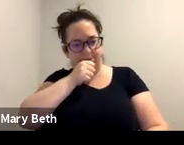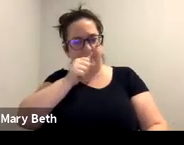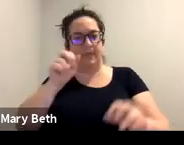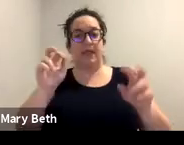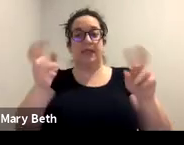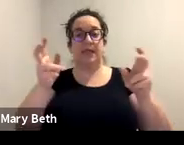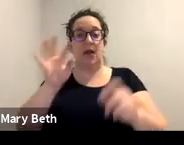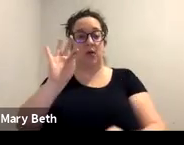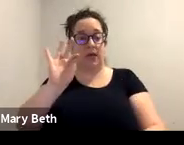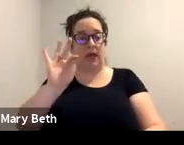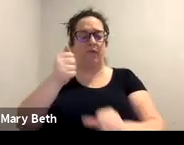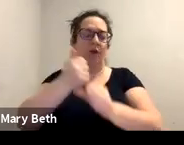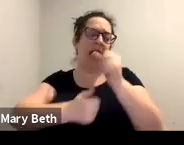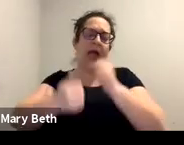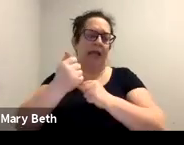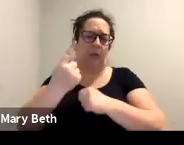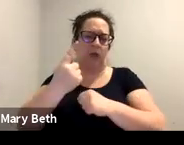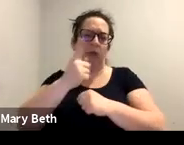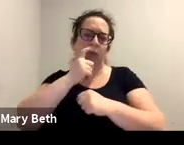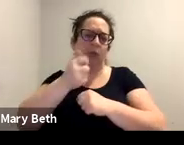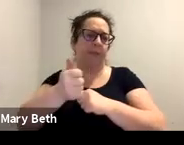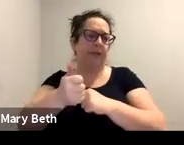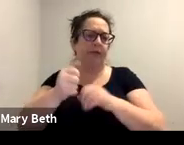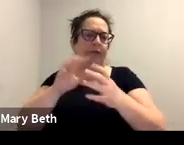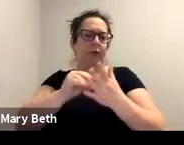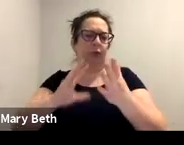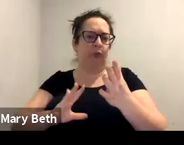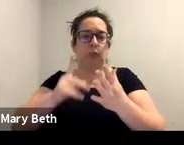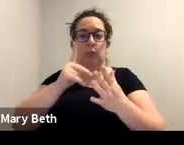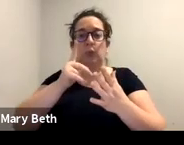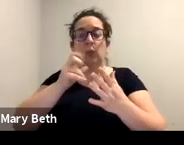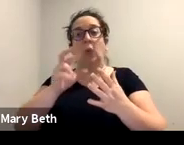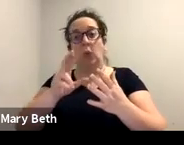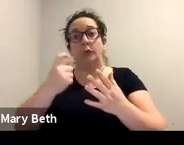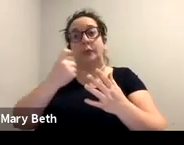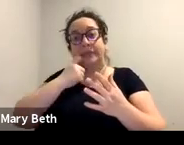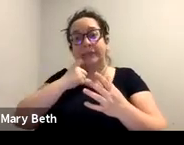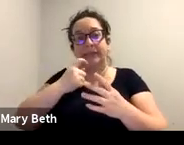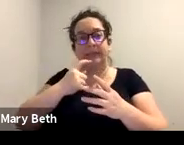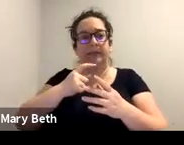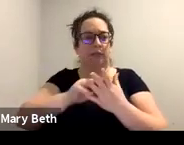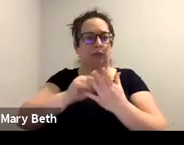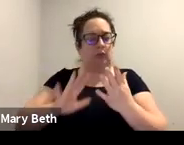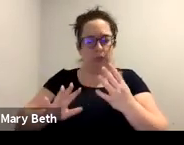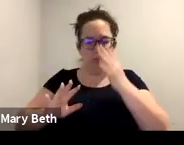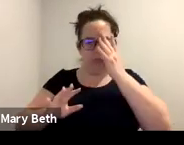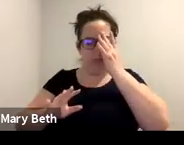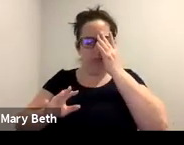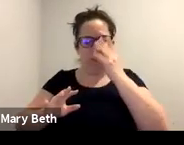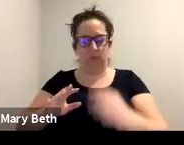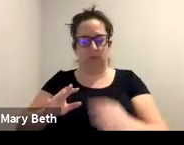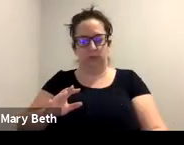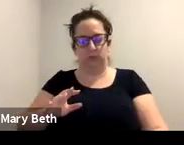survivor who is a student or maybe recently was a student is something that you do want to also consider. We